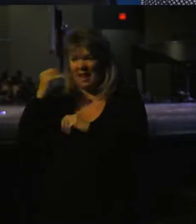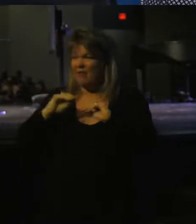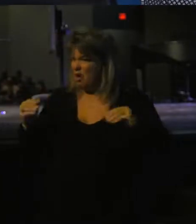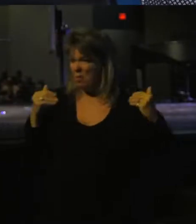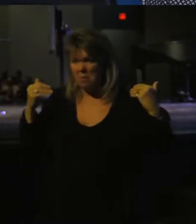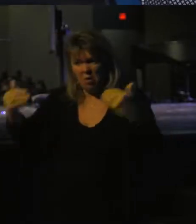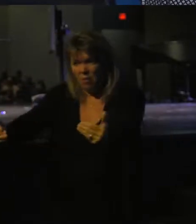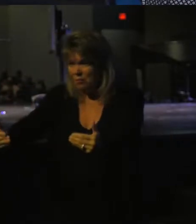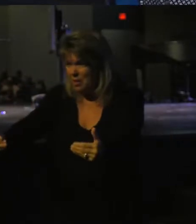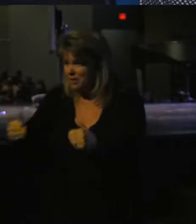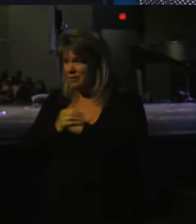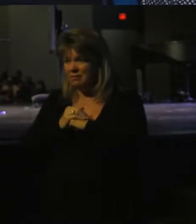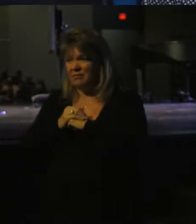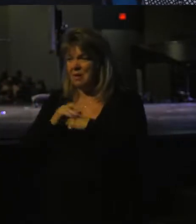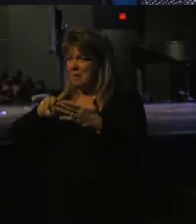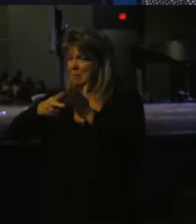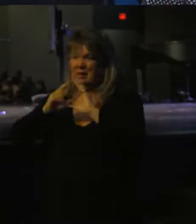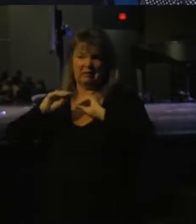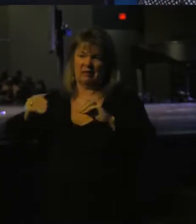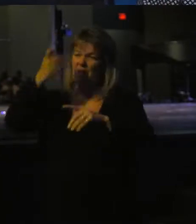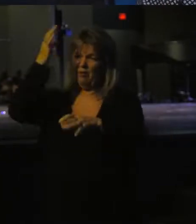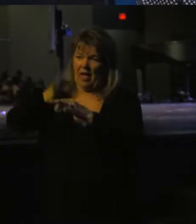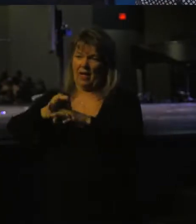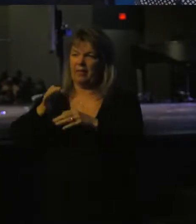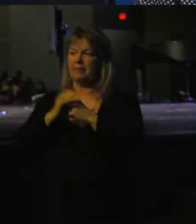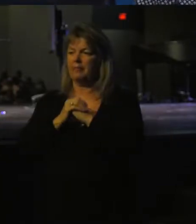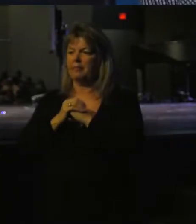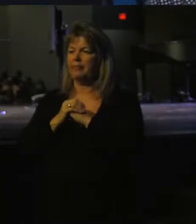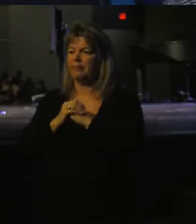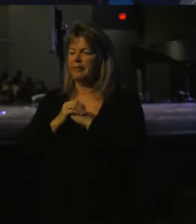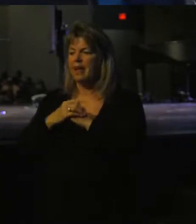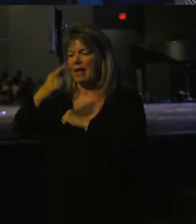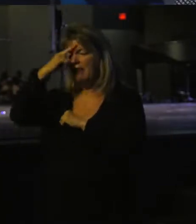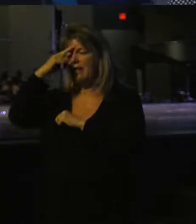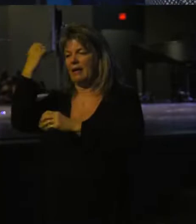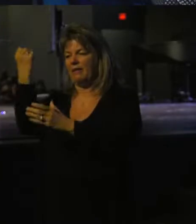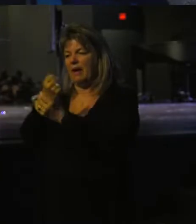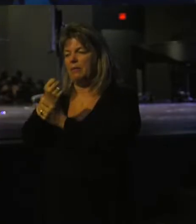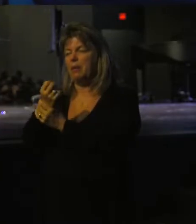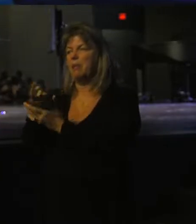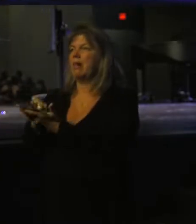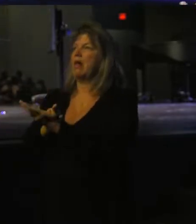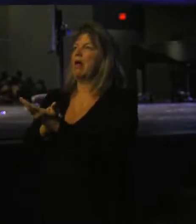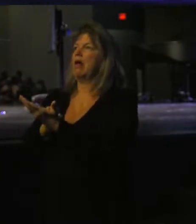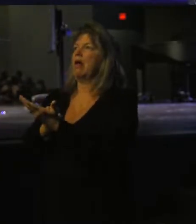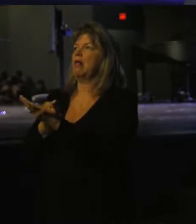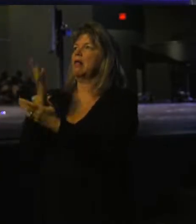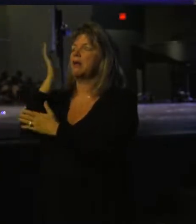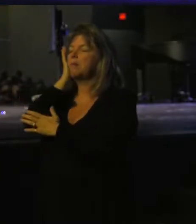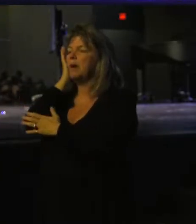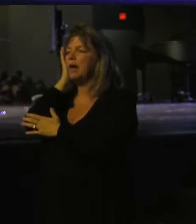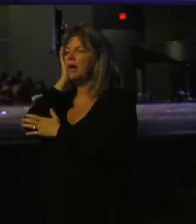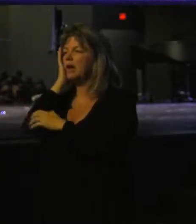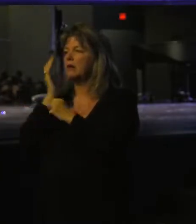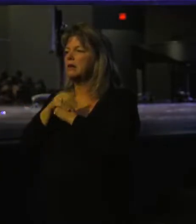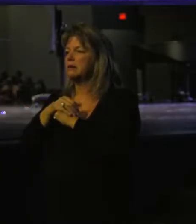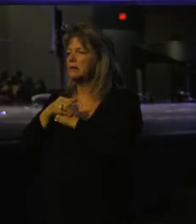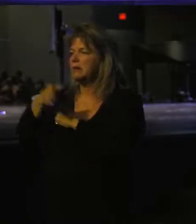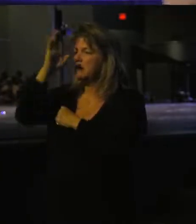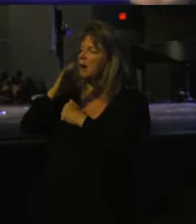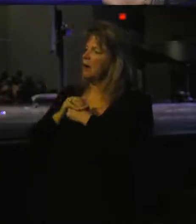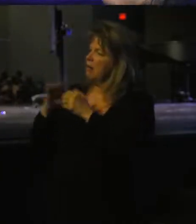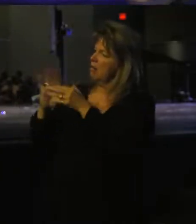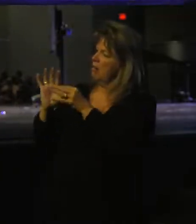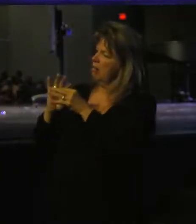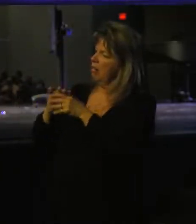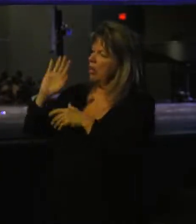movement, there is no faith. Just think of Abraham laying there in his bed and God is talking